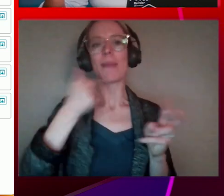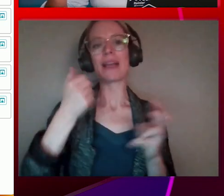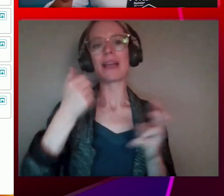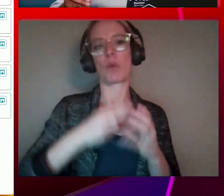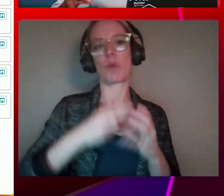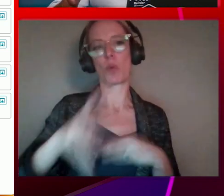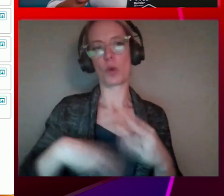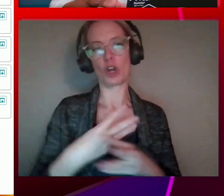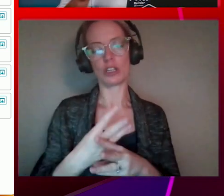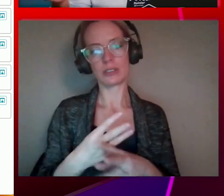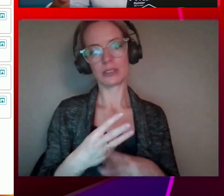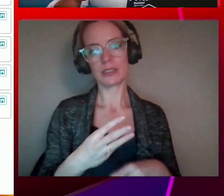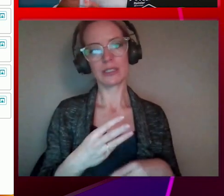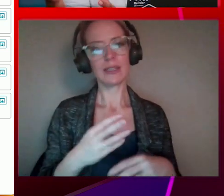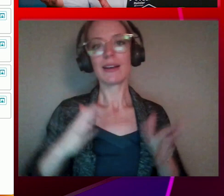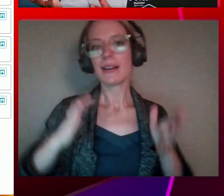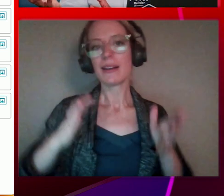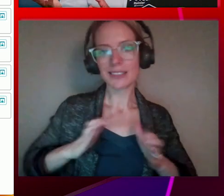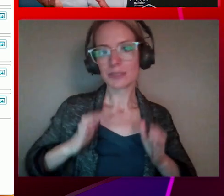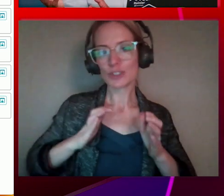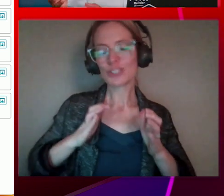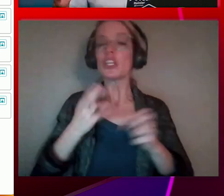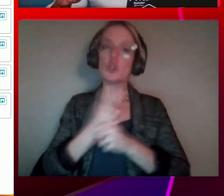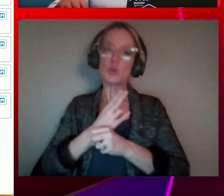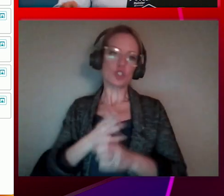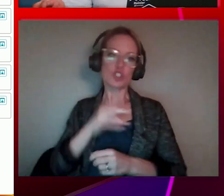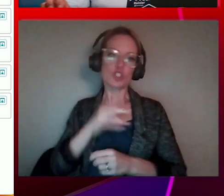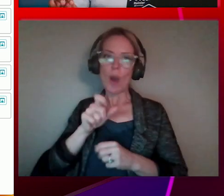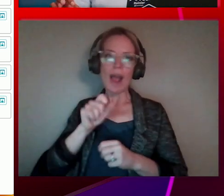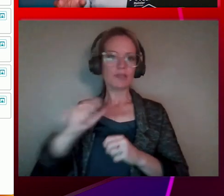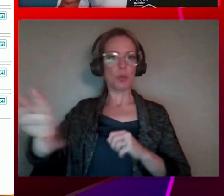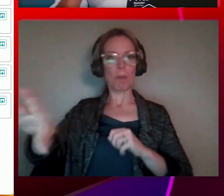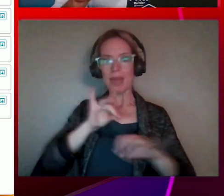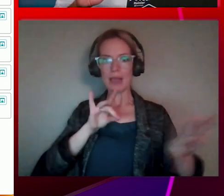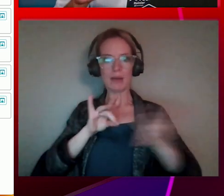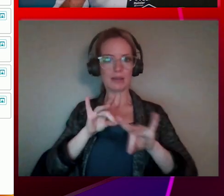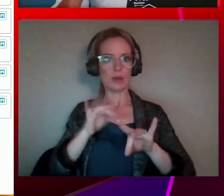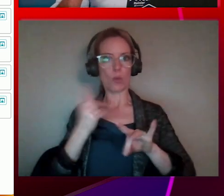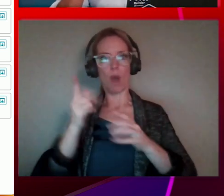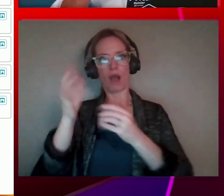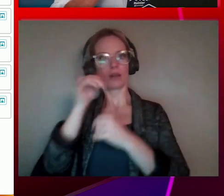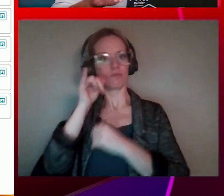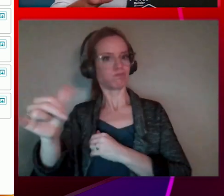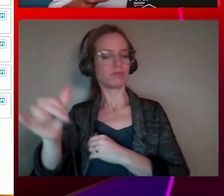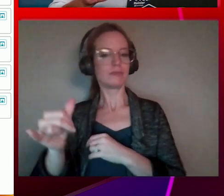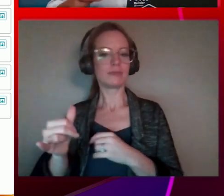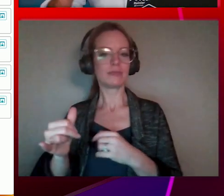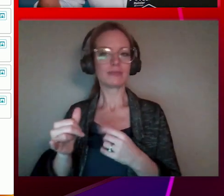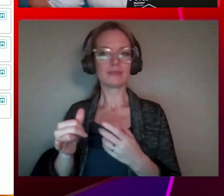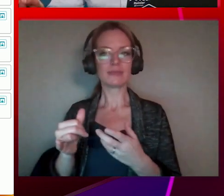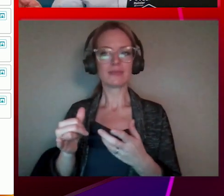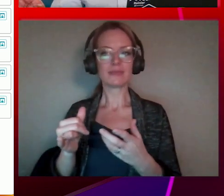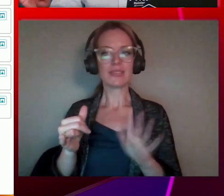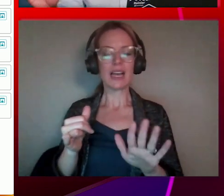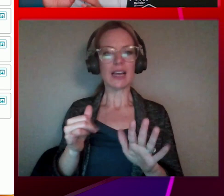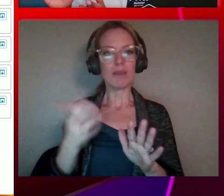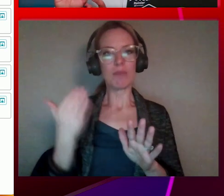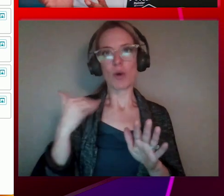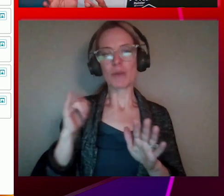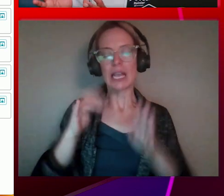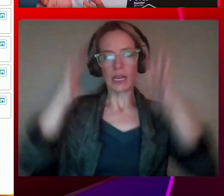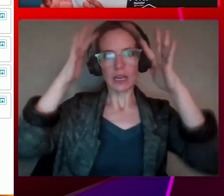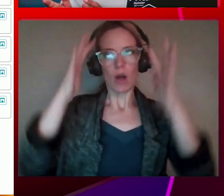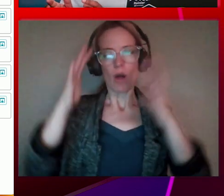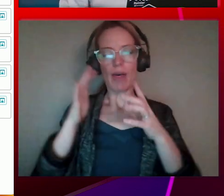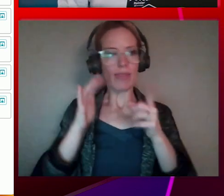users choose which way to go, right? Long dawn of the day is like, oh, you know what? Actually, that's a dashboard. No, sorry, it's a report. No,